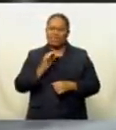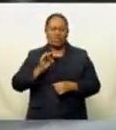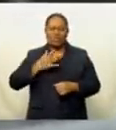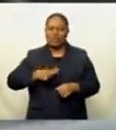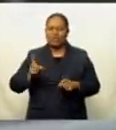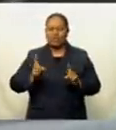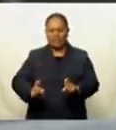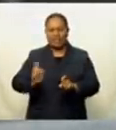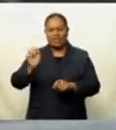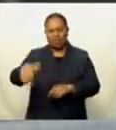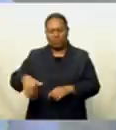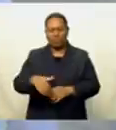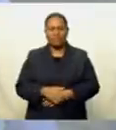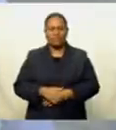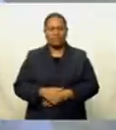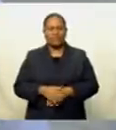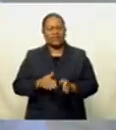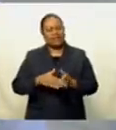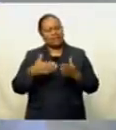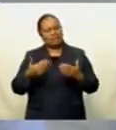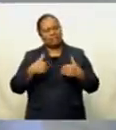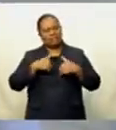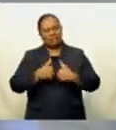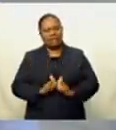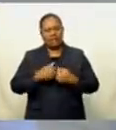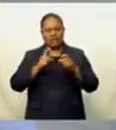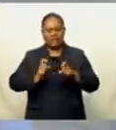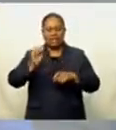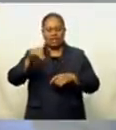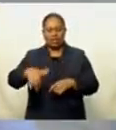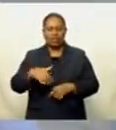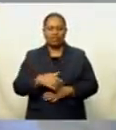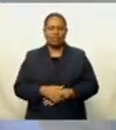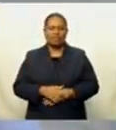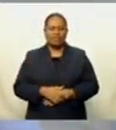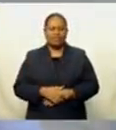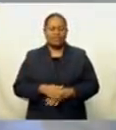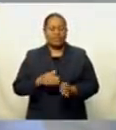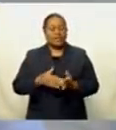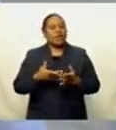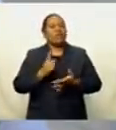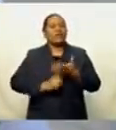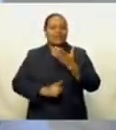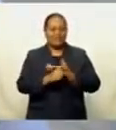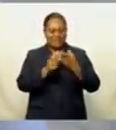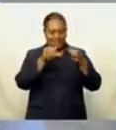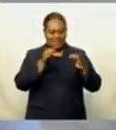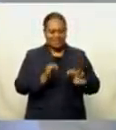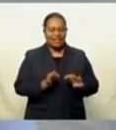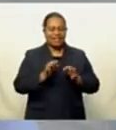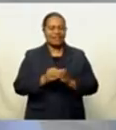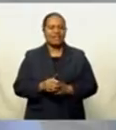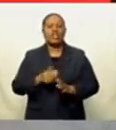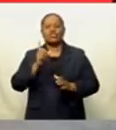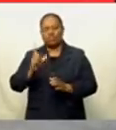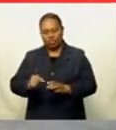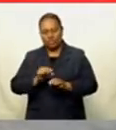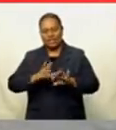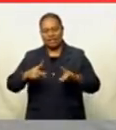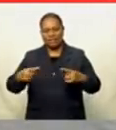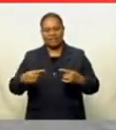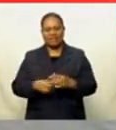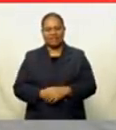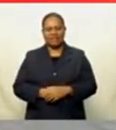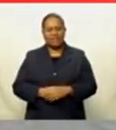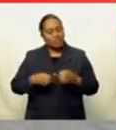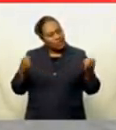staying at home. I was staying home. After my retiring, I was staying home, so I decided to do something. She